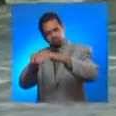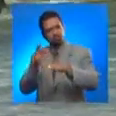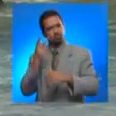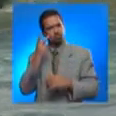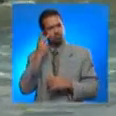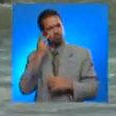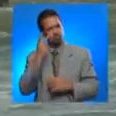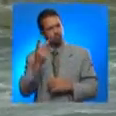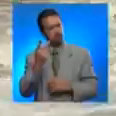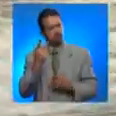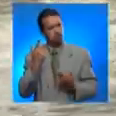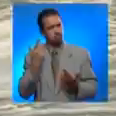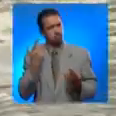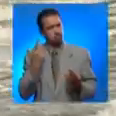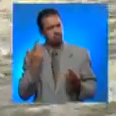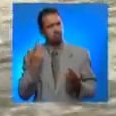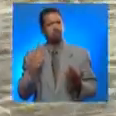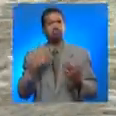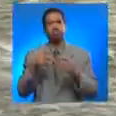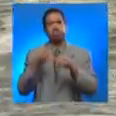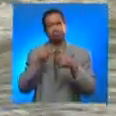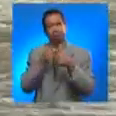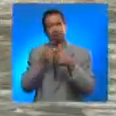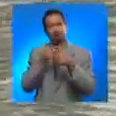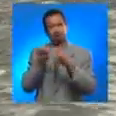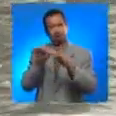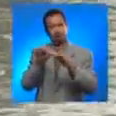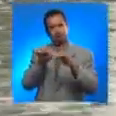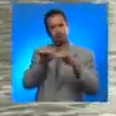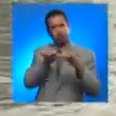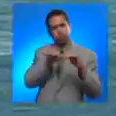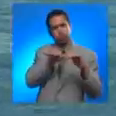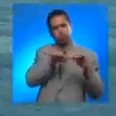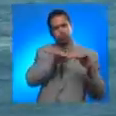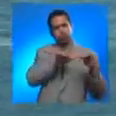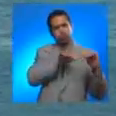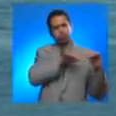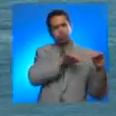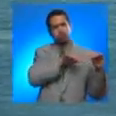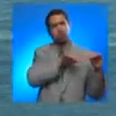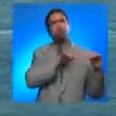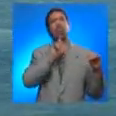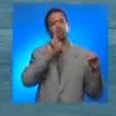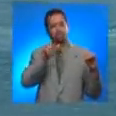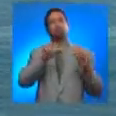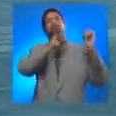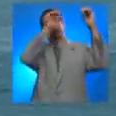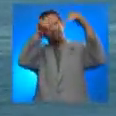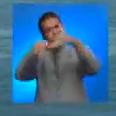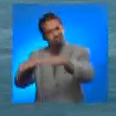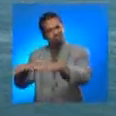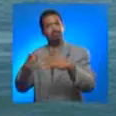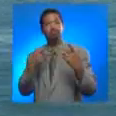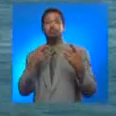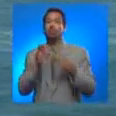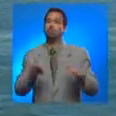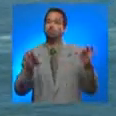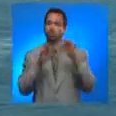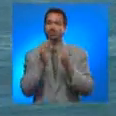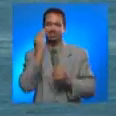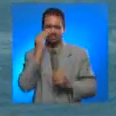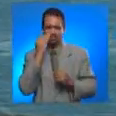noticeable increase or decrease of the sea level. This is a natural warning for a tsunami and must be taken into account